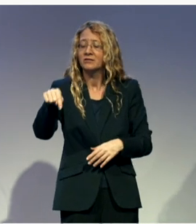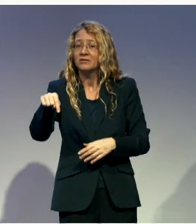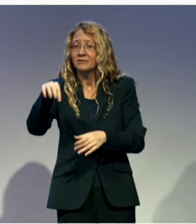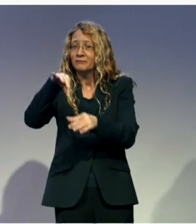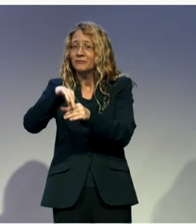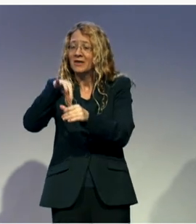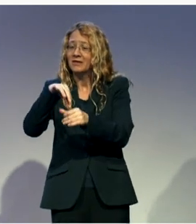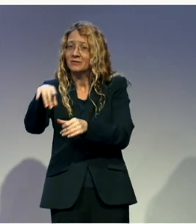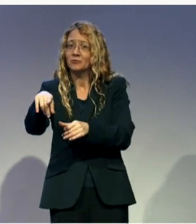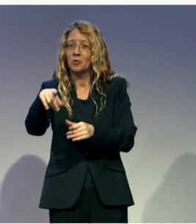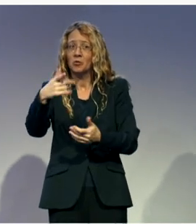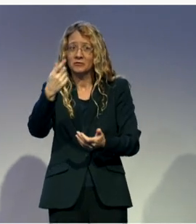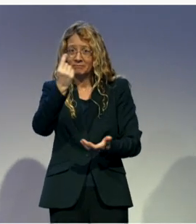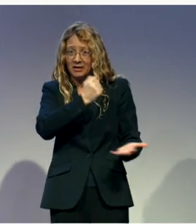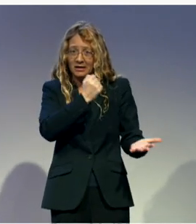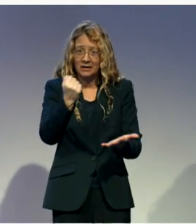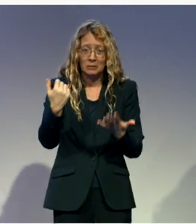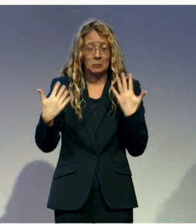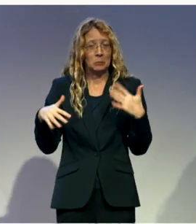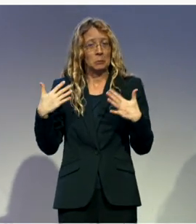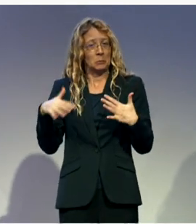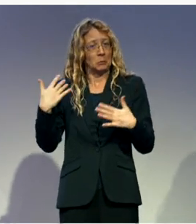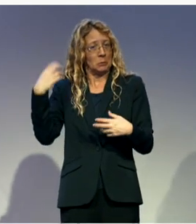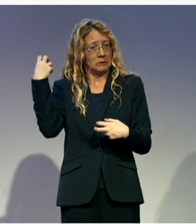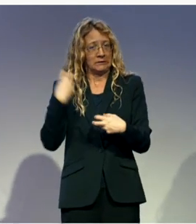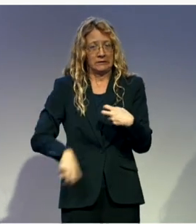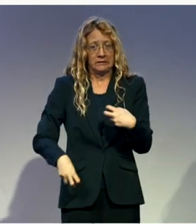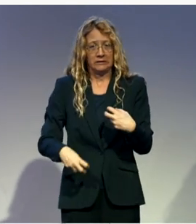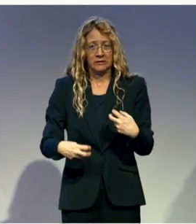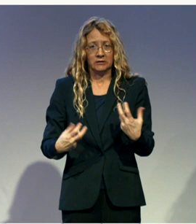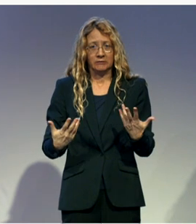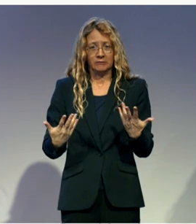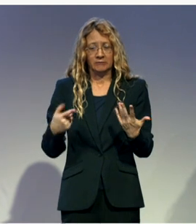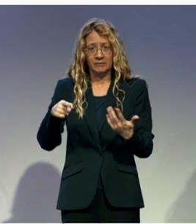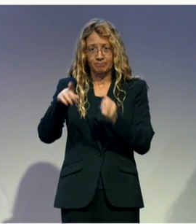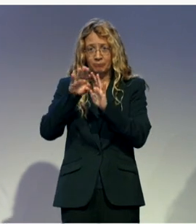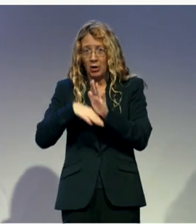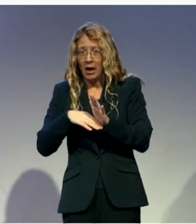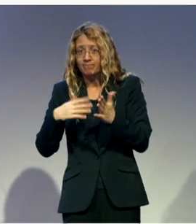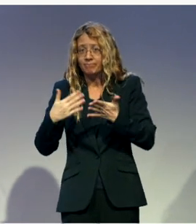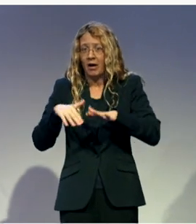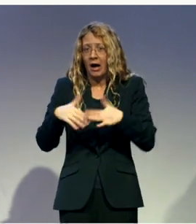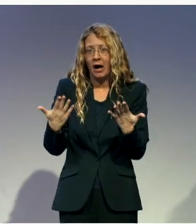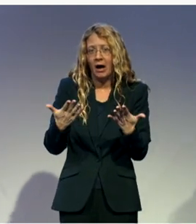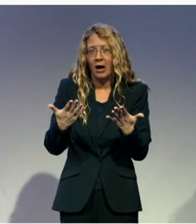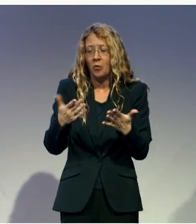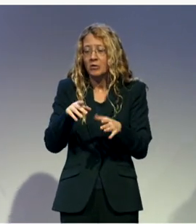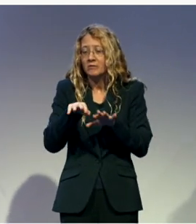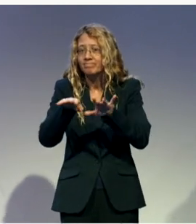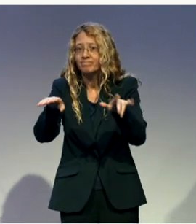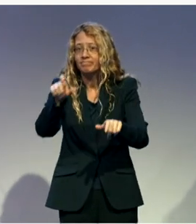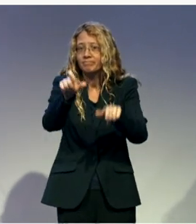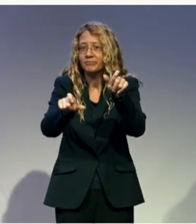also impact on individuals' sort of confidence, social capital, and actually how